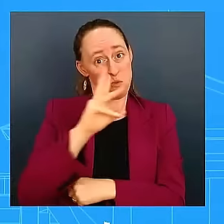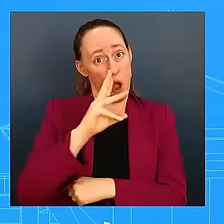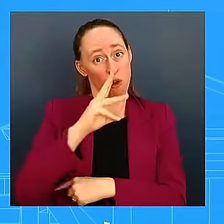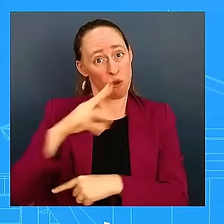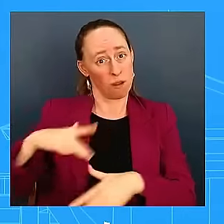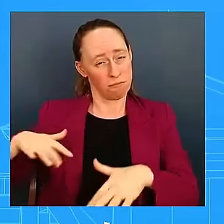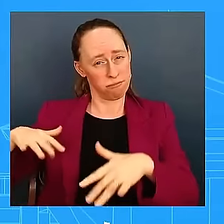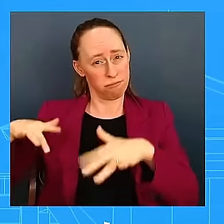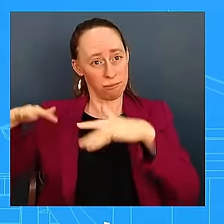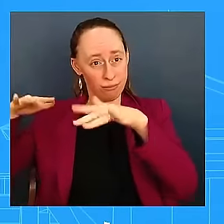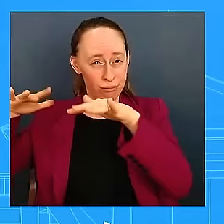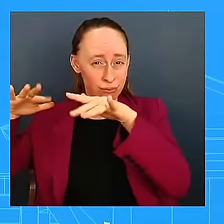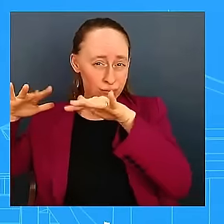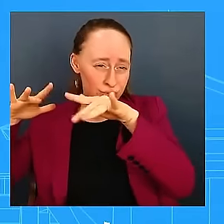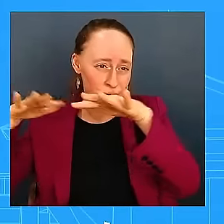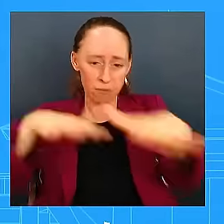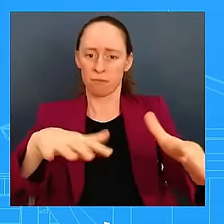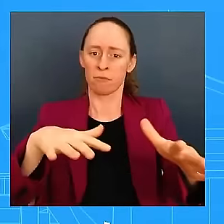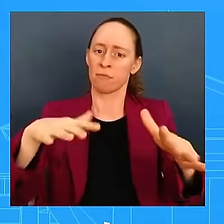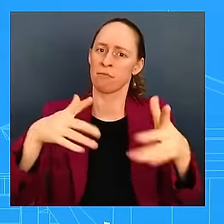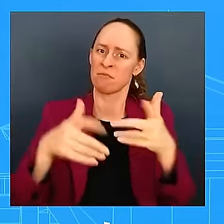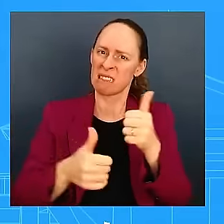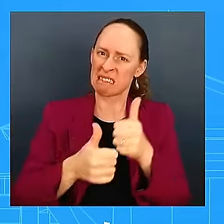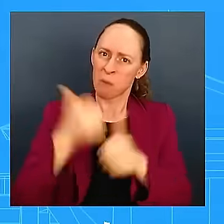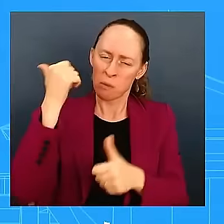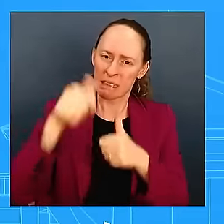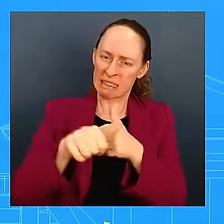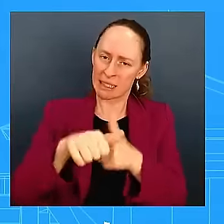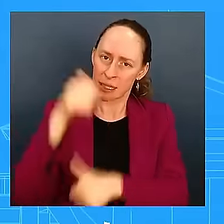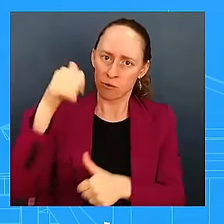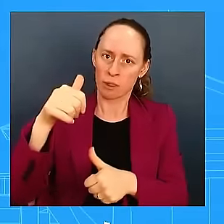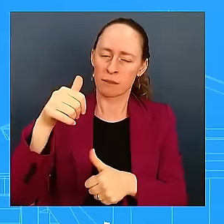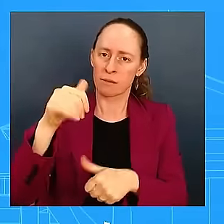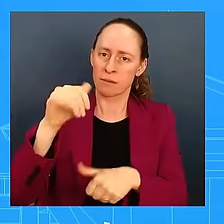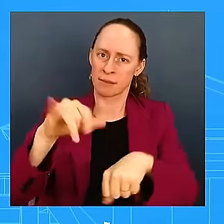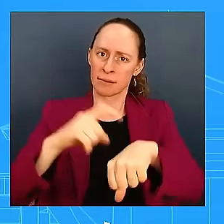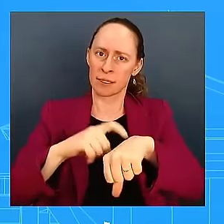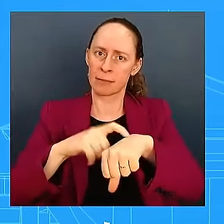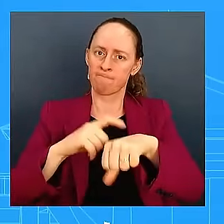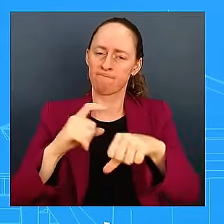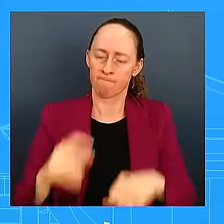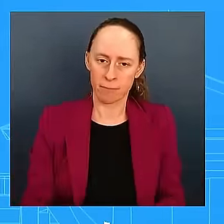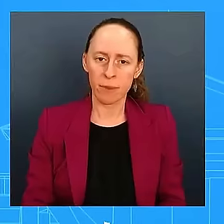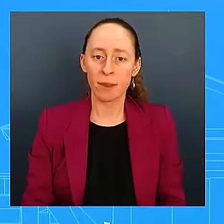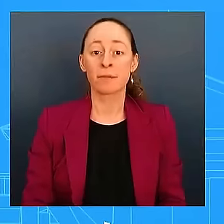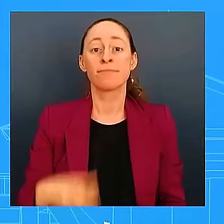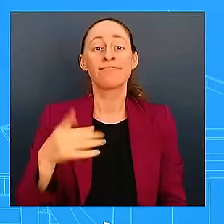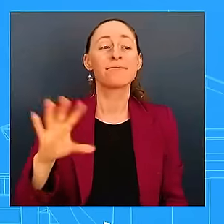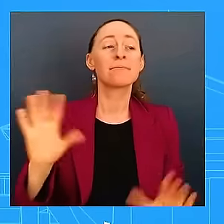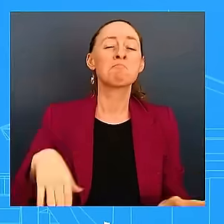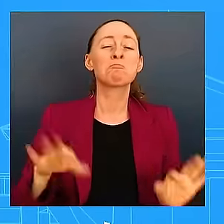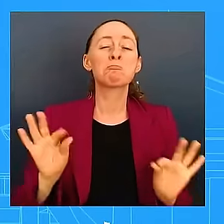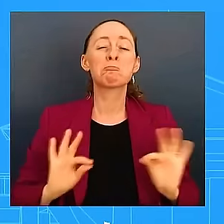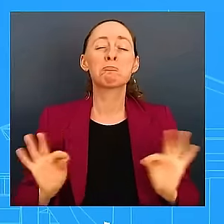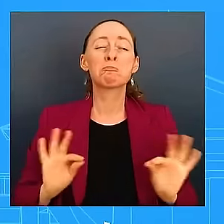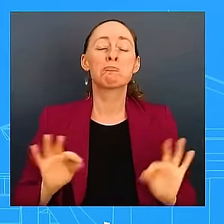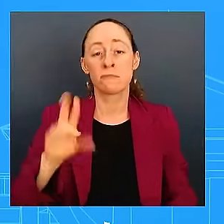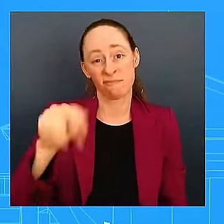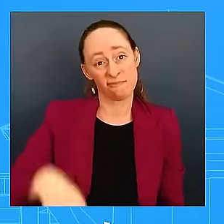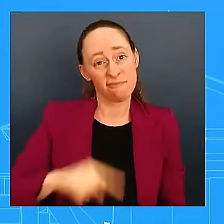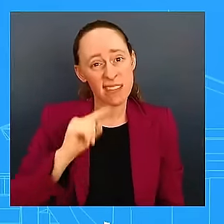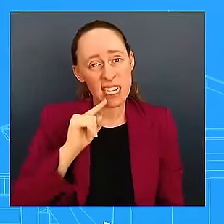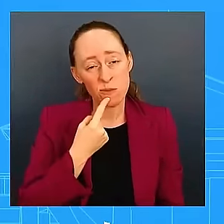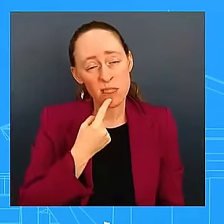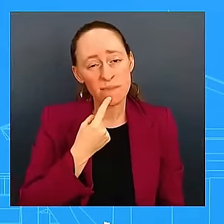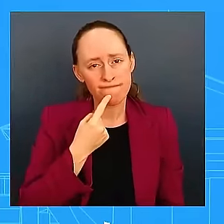So please don't underestimate what the impacts could possibly be. So at the President's direction, we have over 1